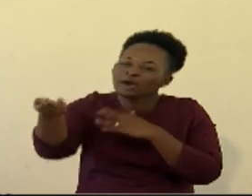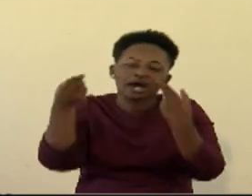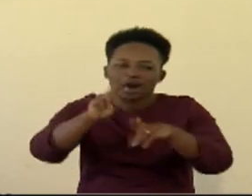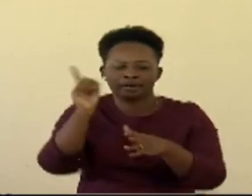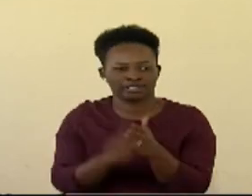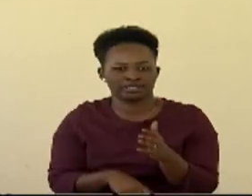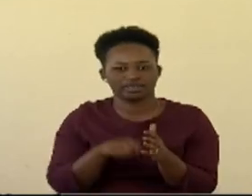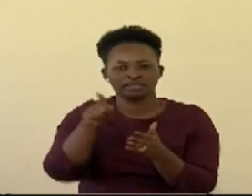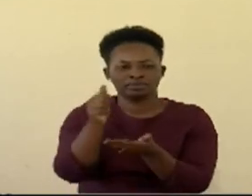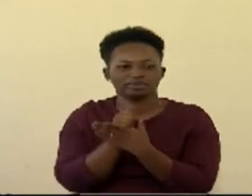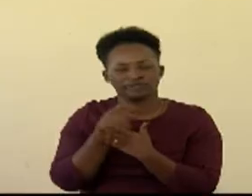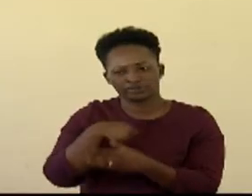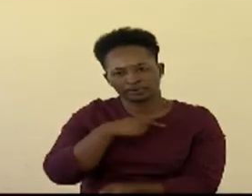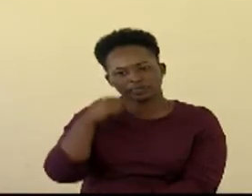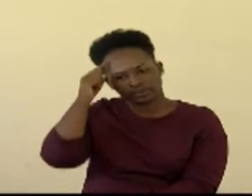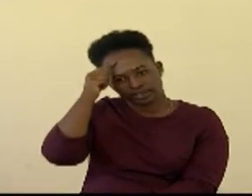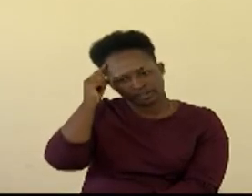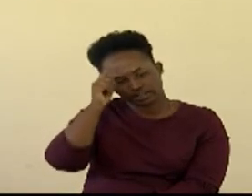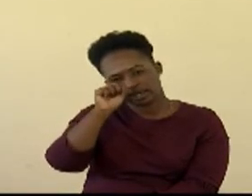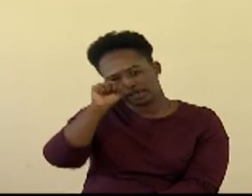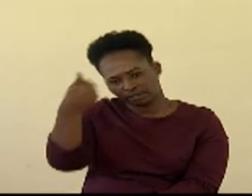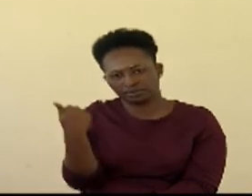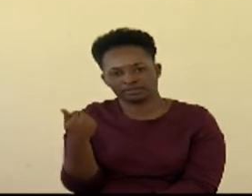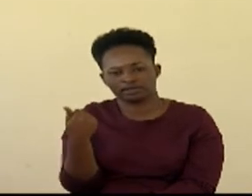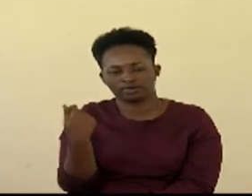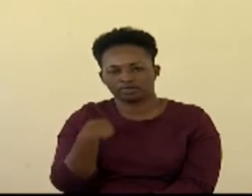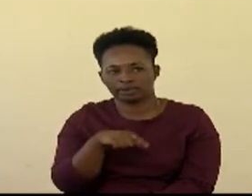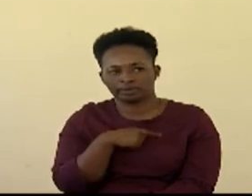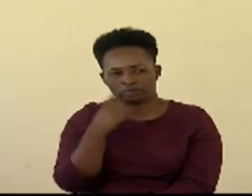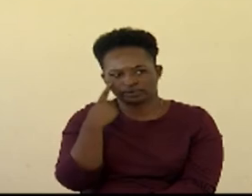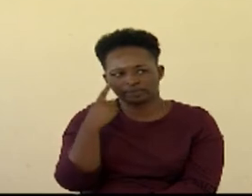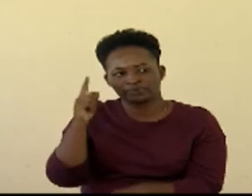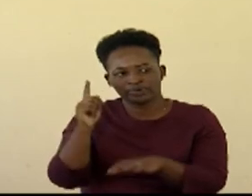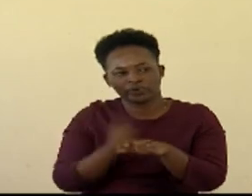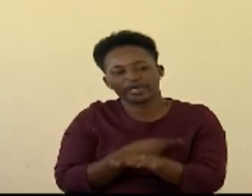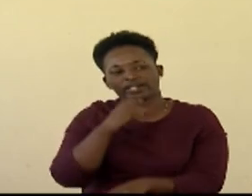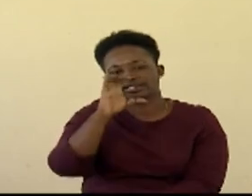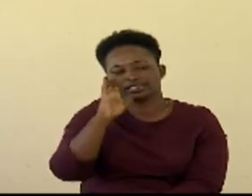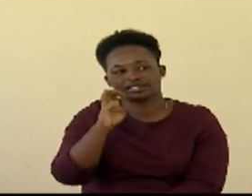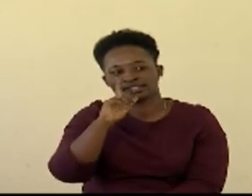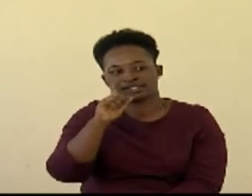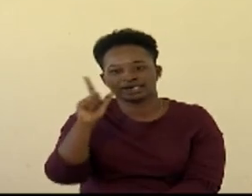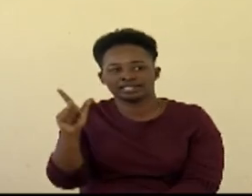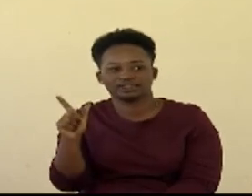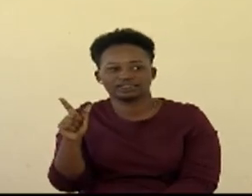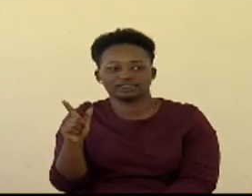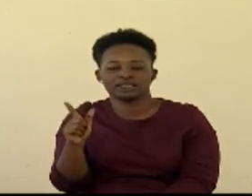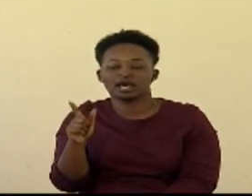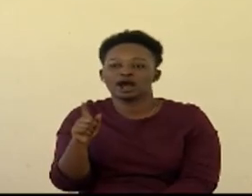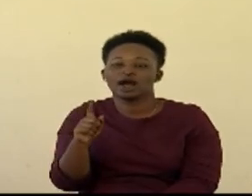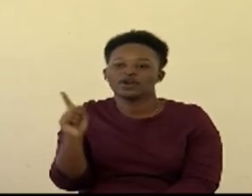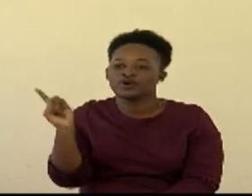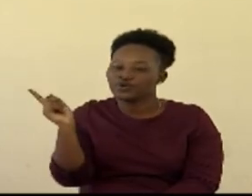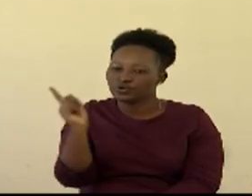which takes us to the next slide and we are looking at when cells are undergoing normal division